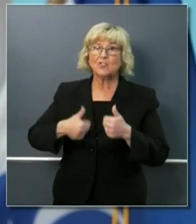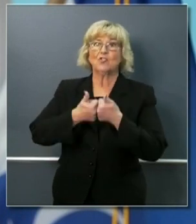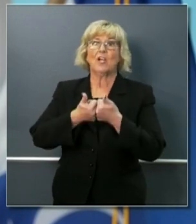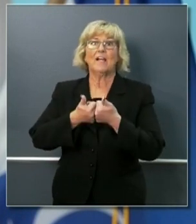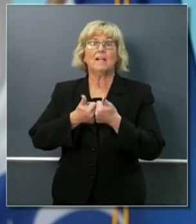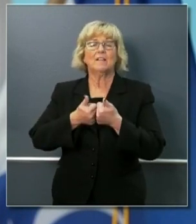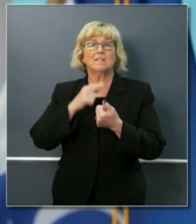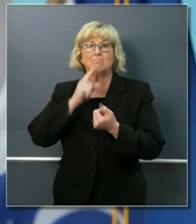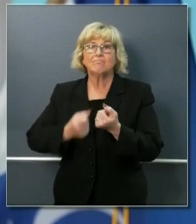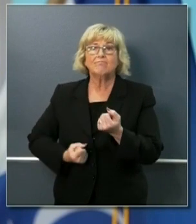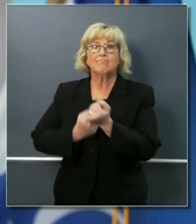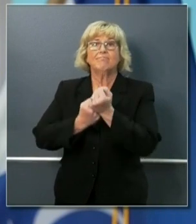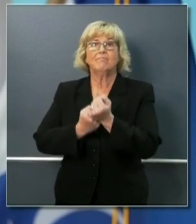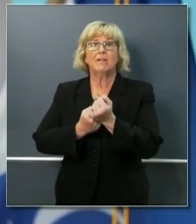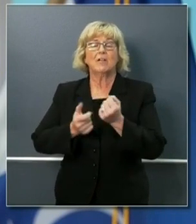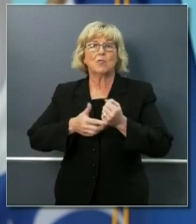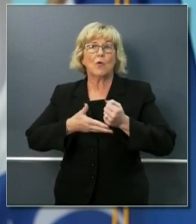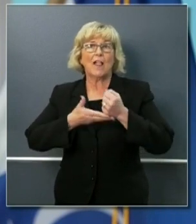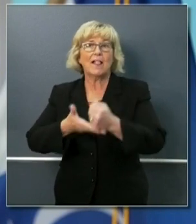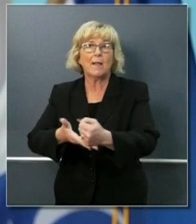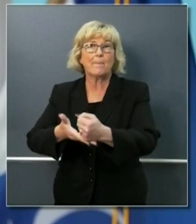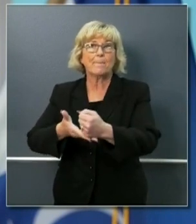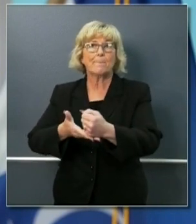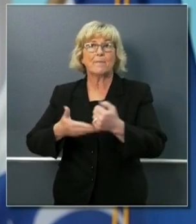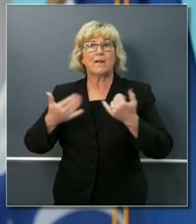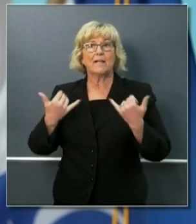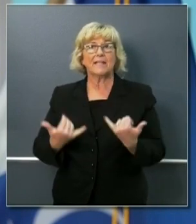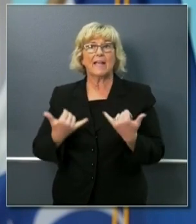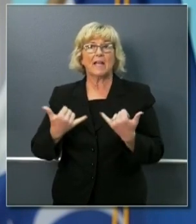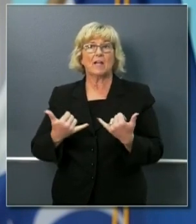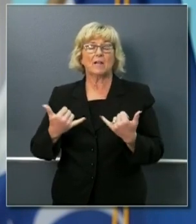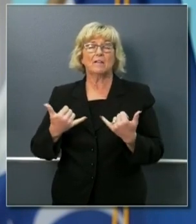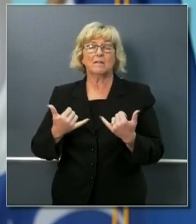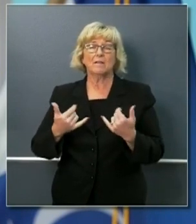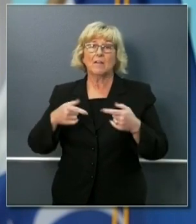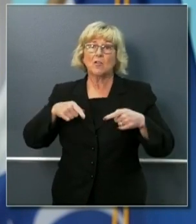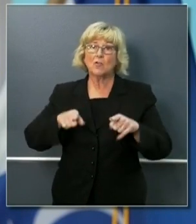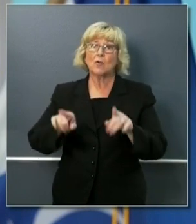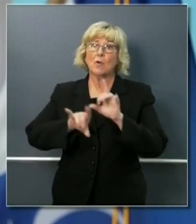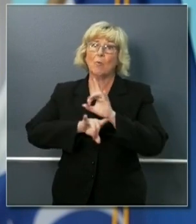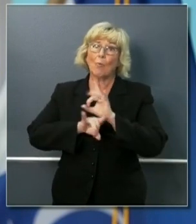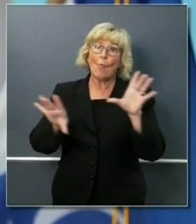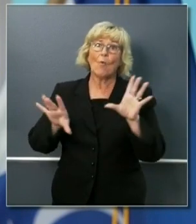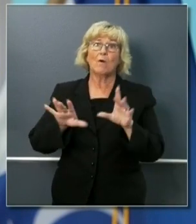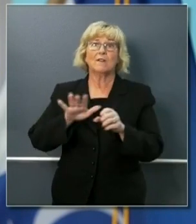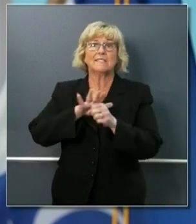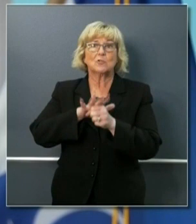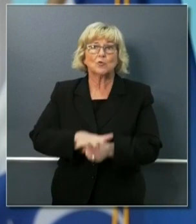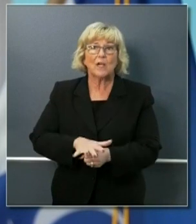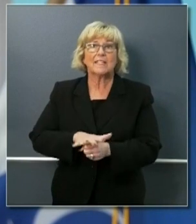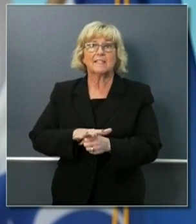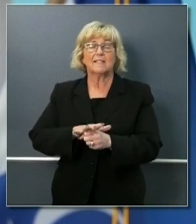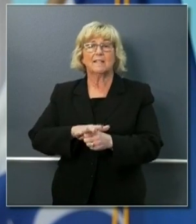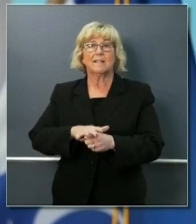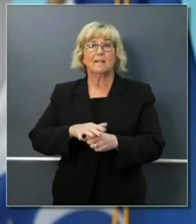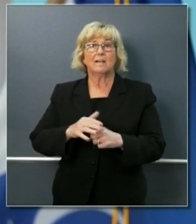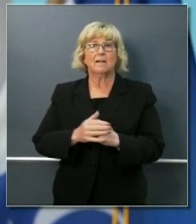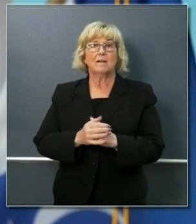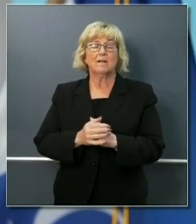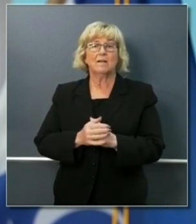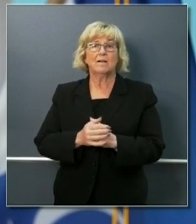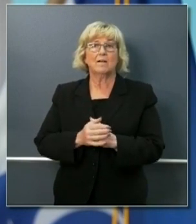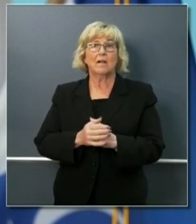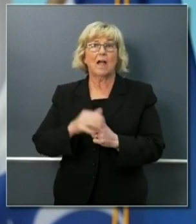-on and to be there and extend a hand for you at this time of great stress and need and so I should not